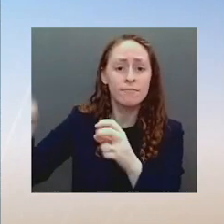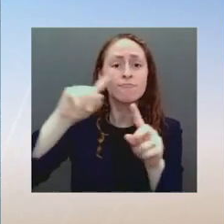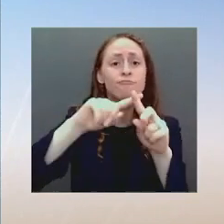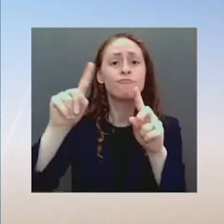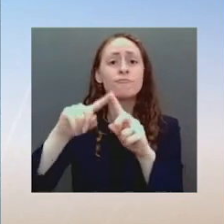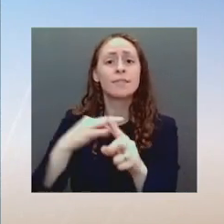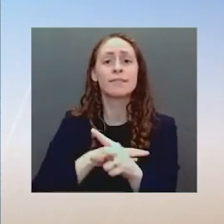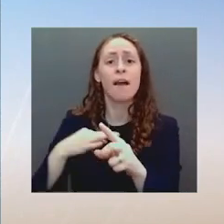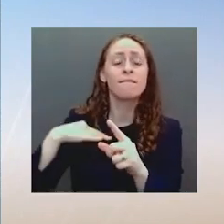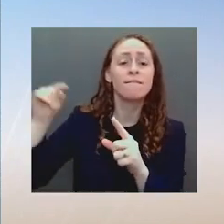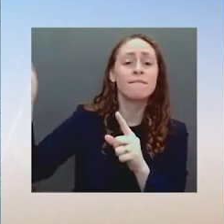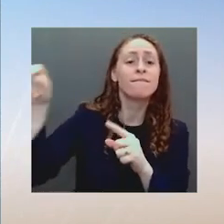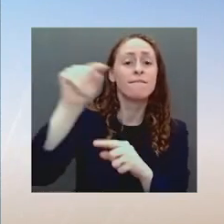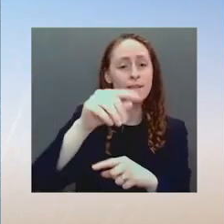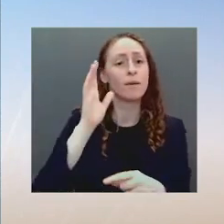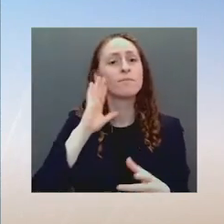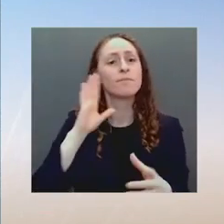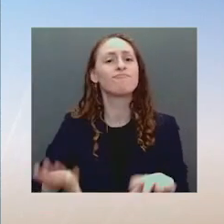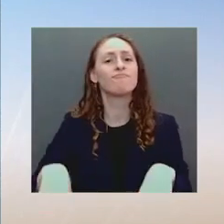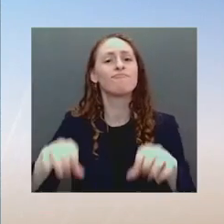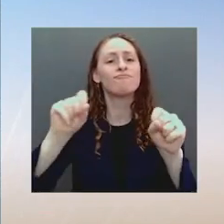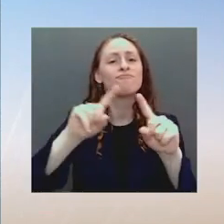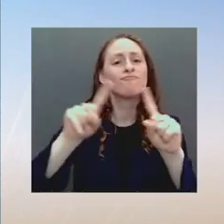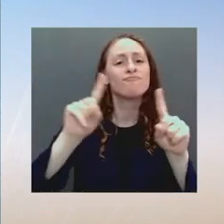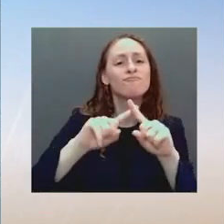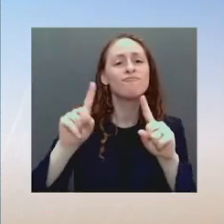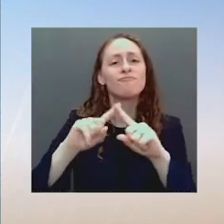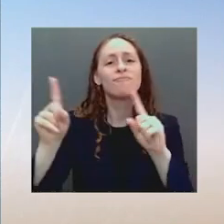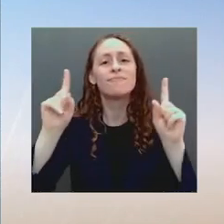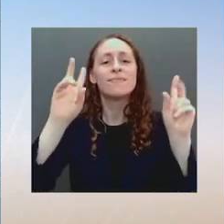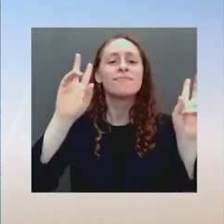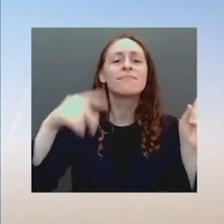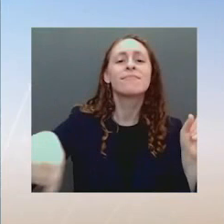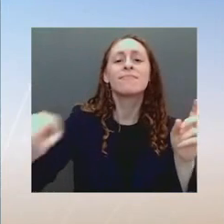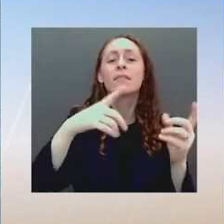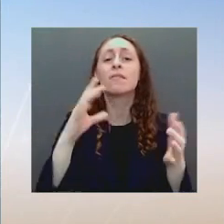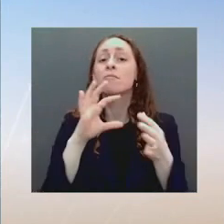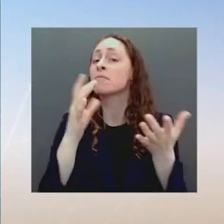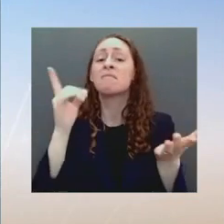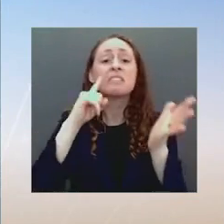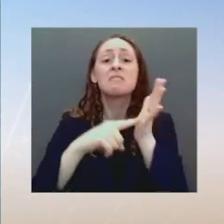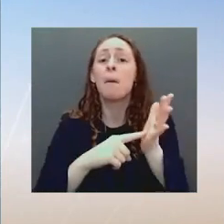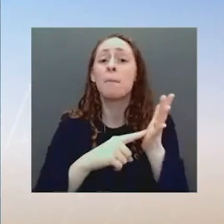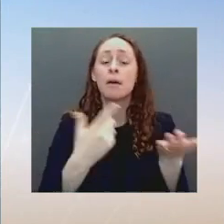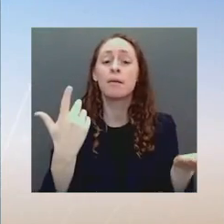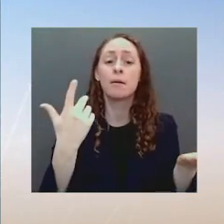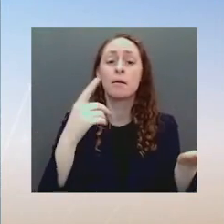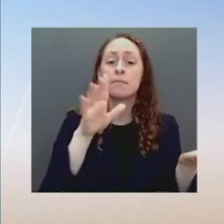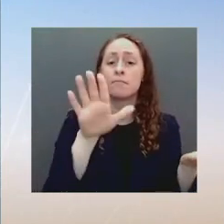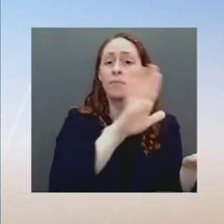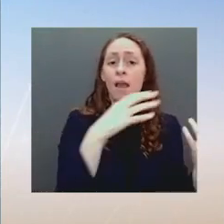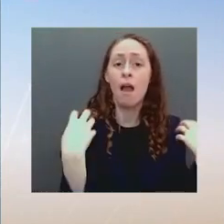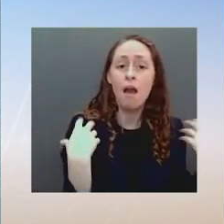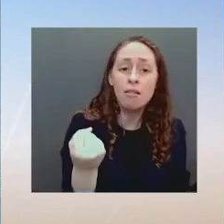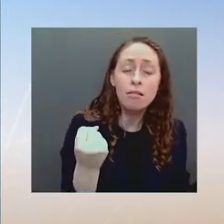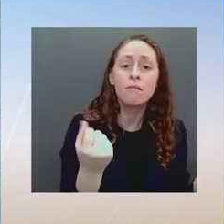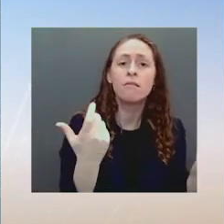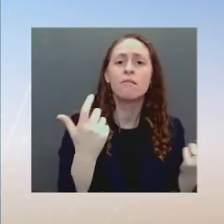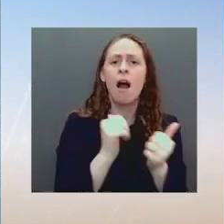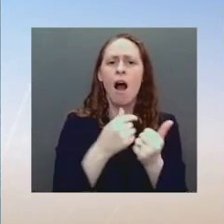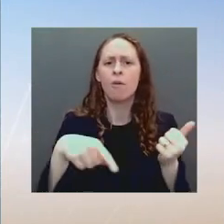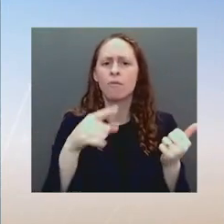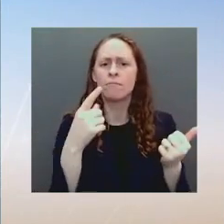and Wellness. This includes a focus on physical wellness, mental health, environmental justice, economic growth, and spiritual wellness.